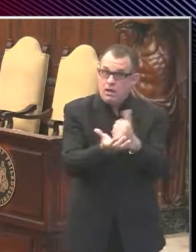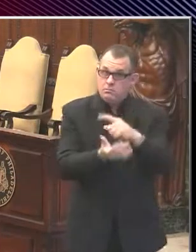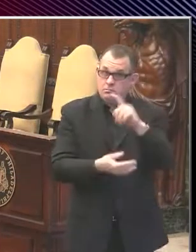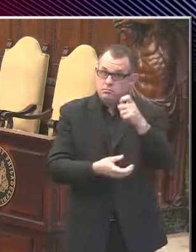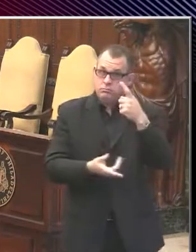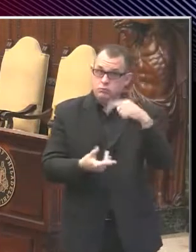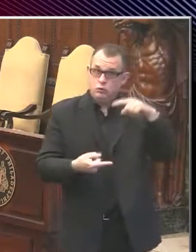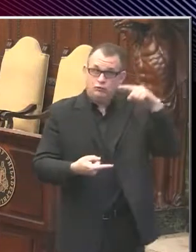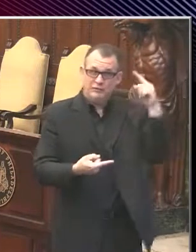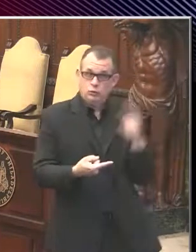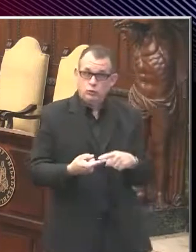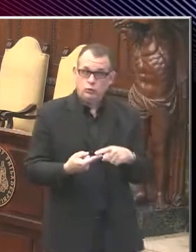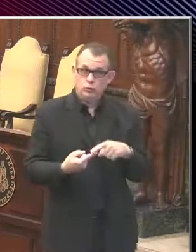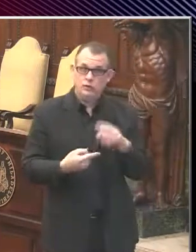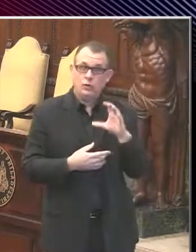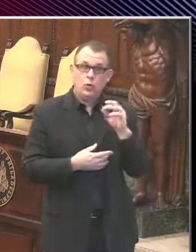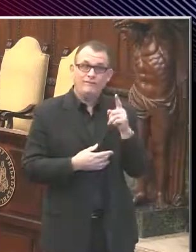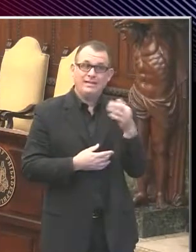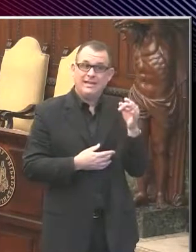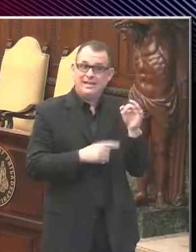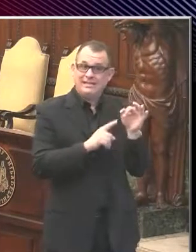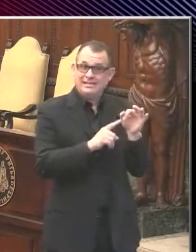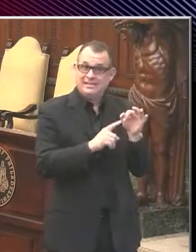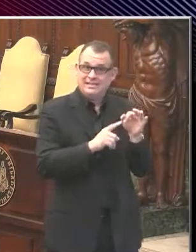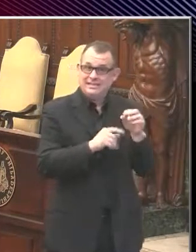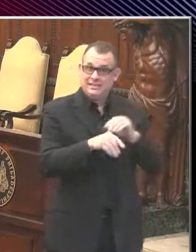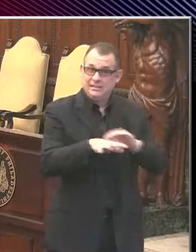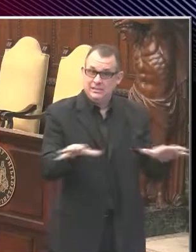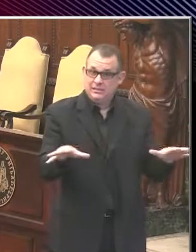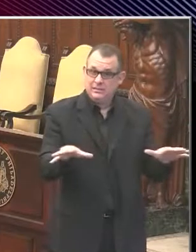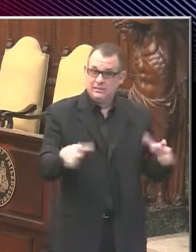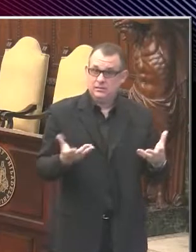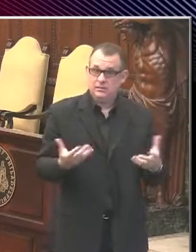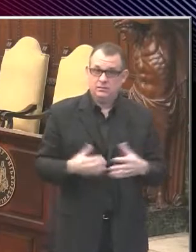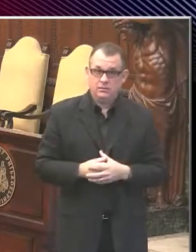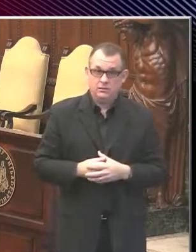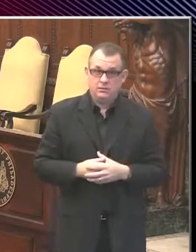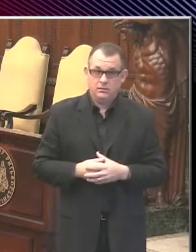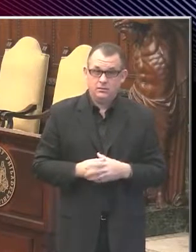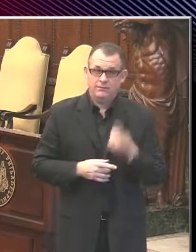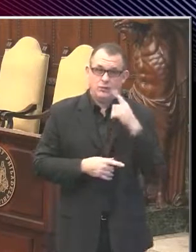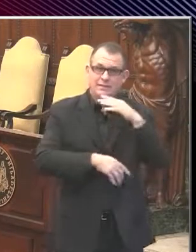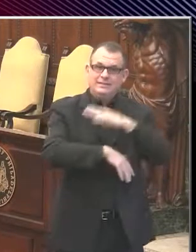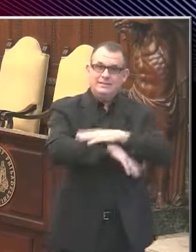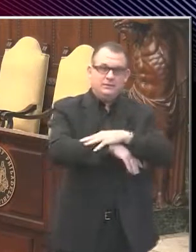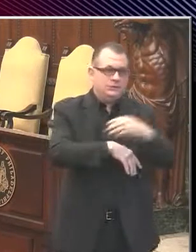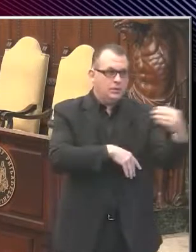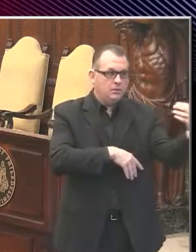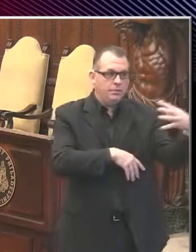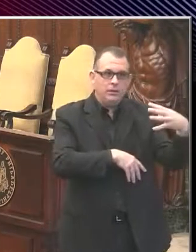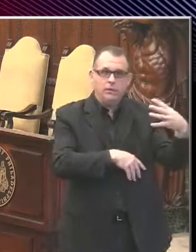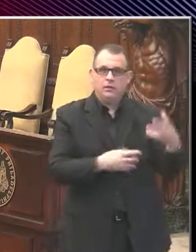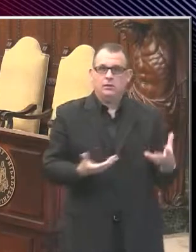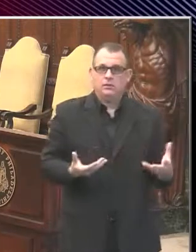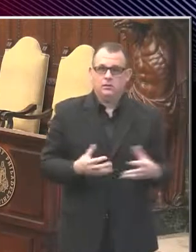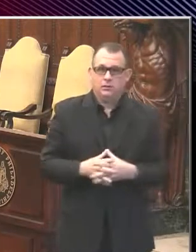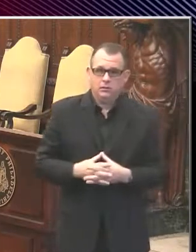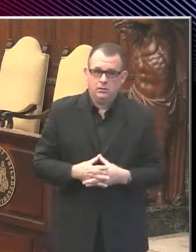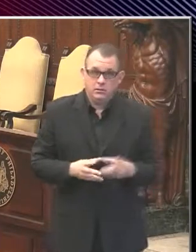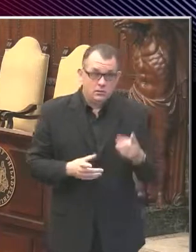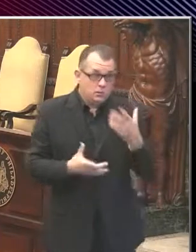COVID-19? Having a UV light. There are desktop models that they're starting to sell. Or is that just